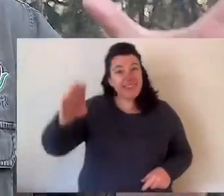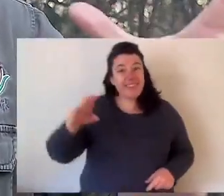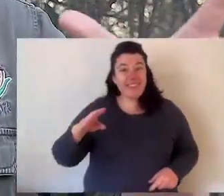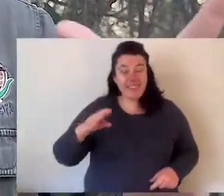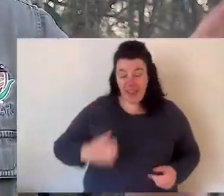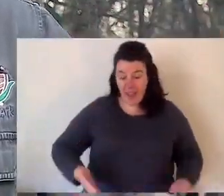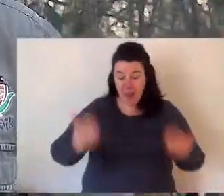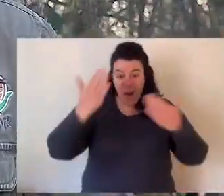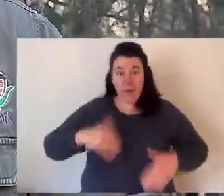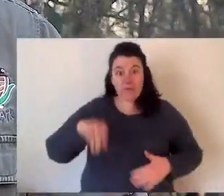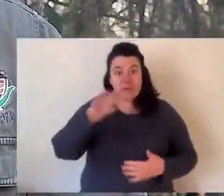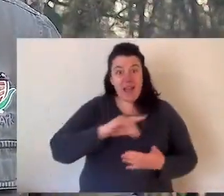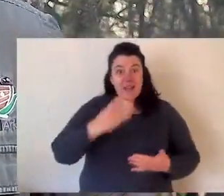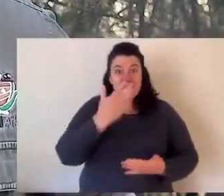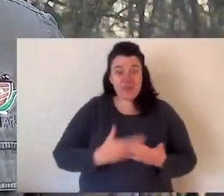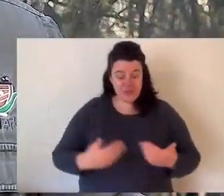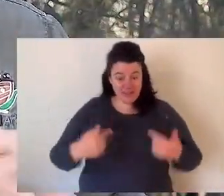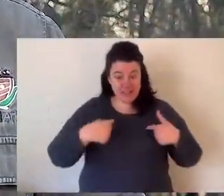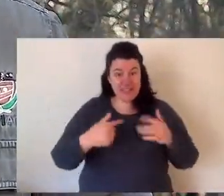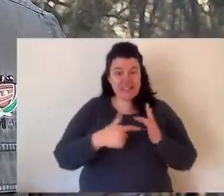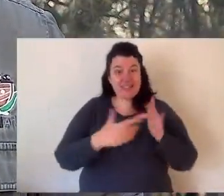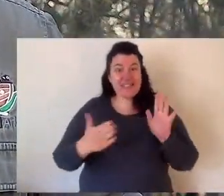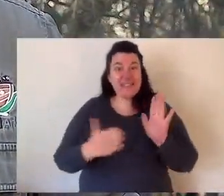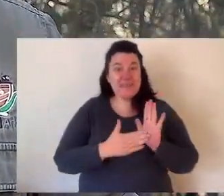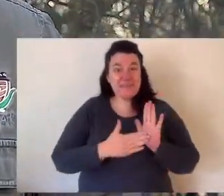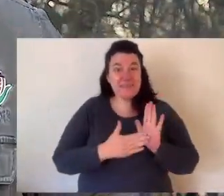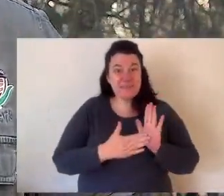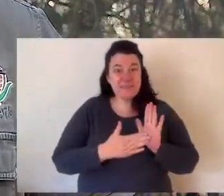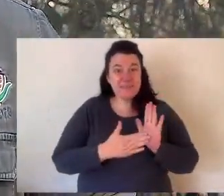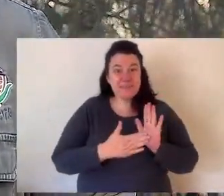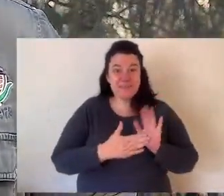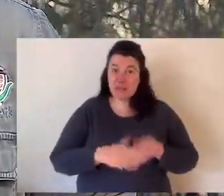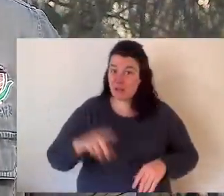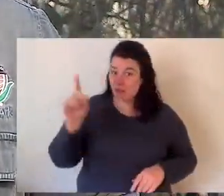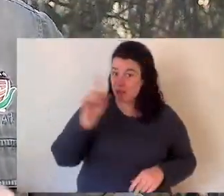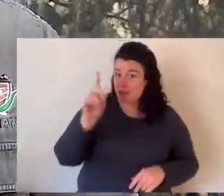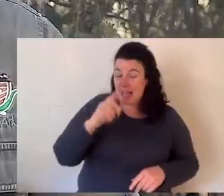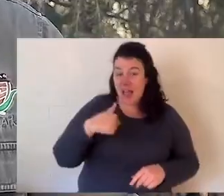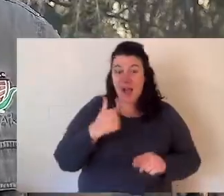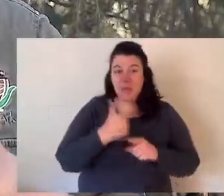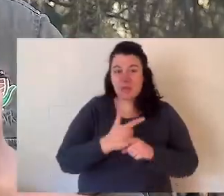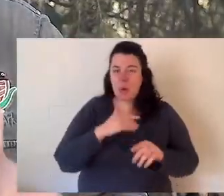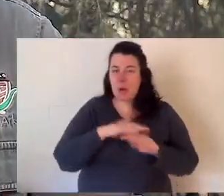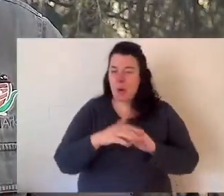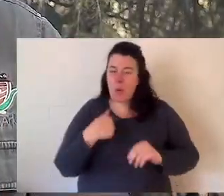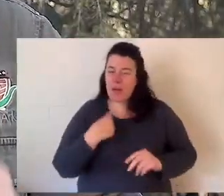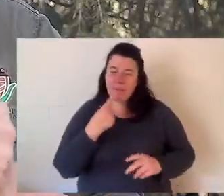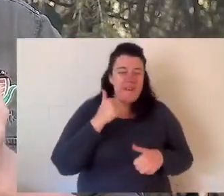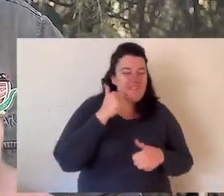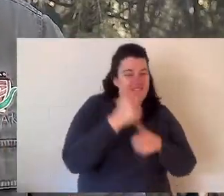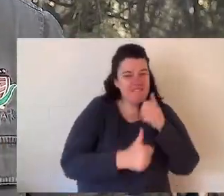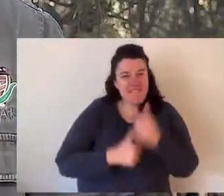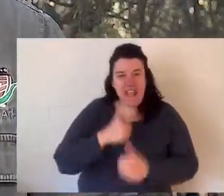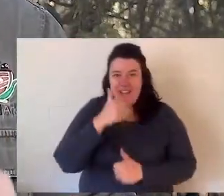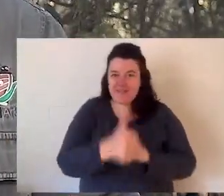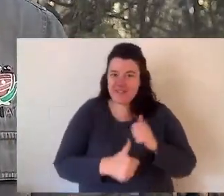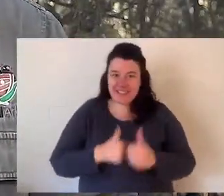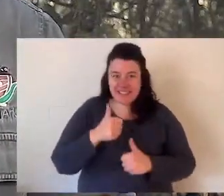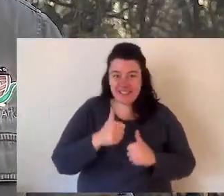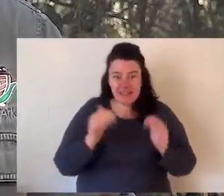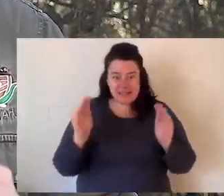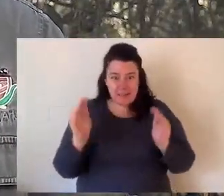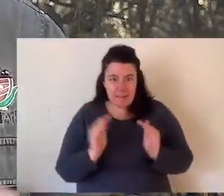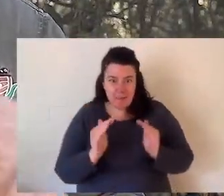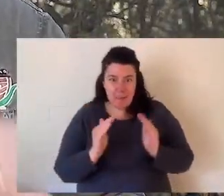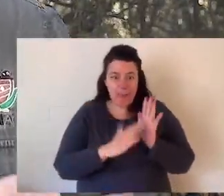G'day everyone. Welcome to Animal Tales with Tim Faulkner. That's me. Today I'm talking one of my favorite all